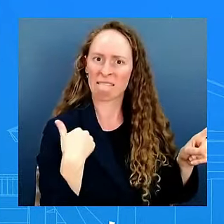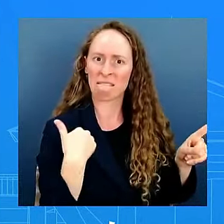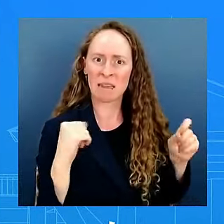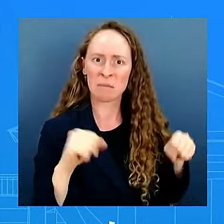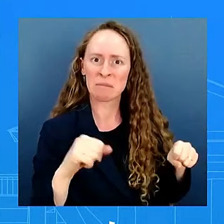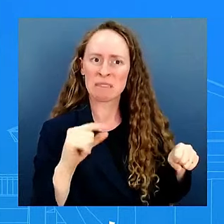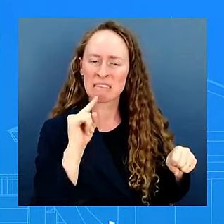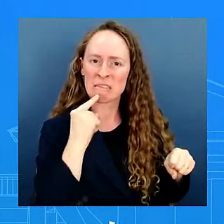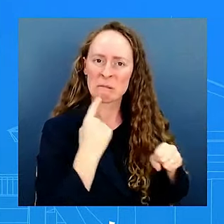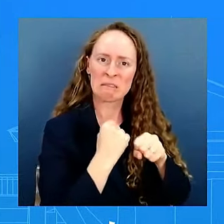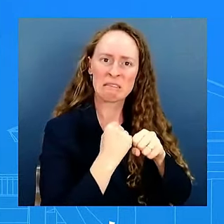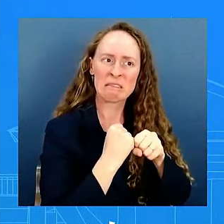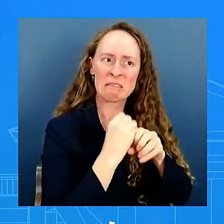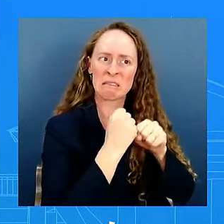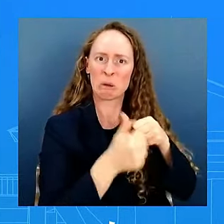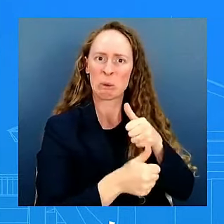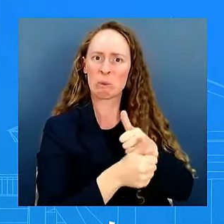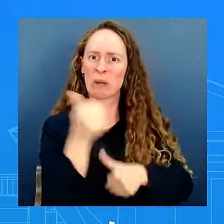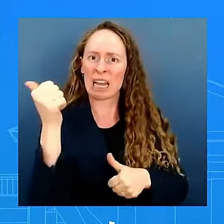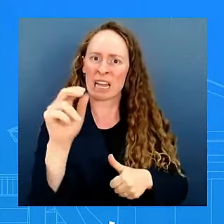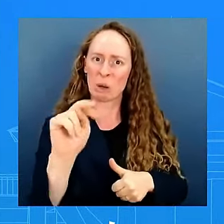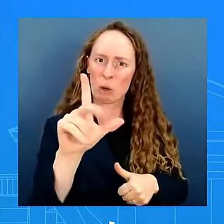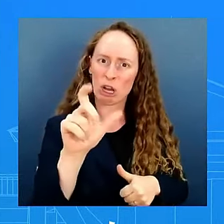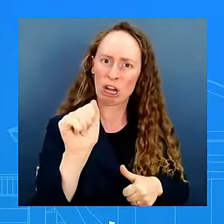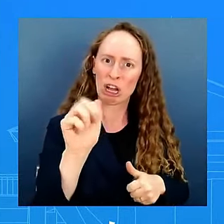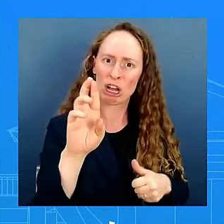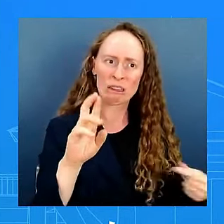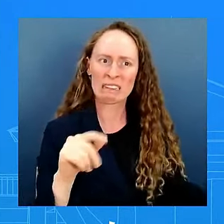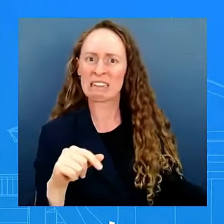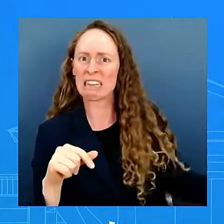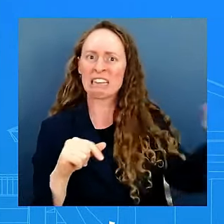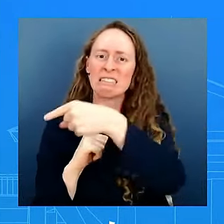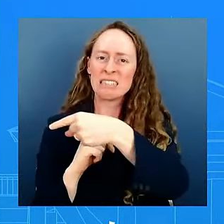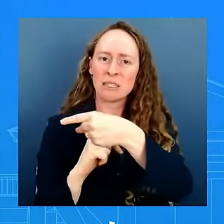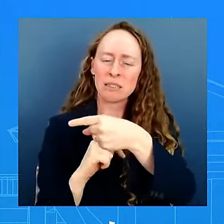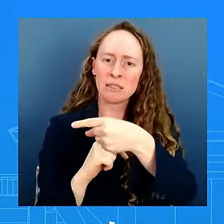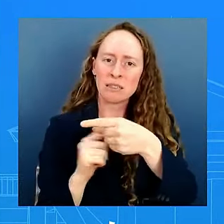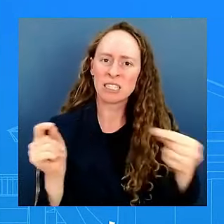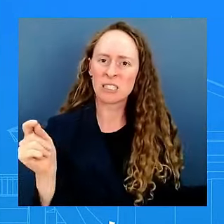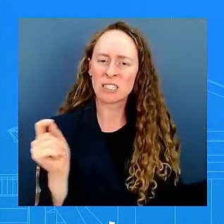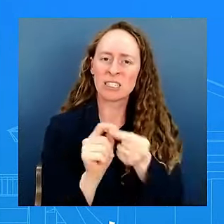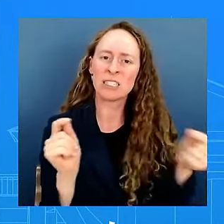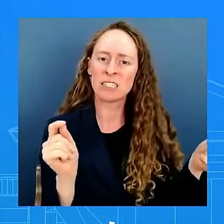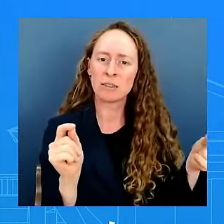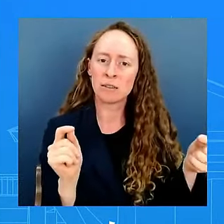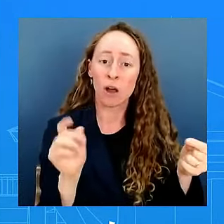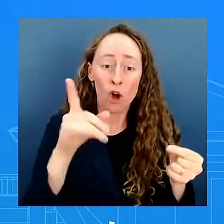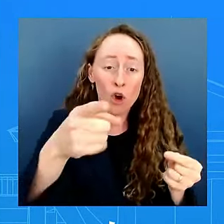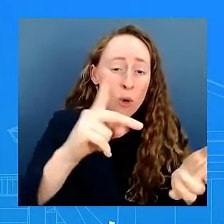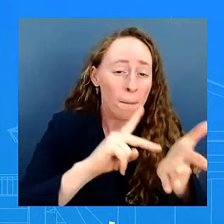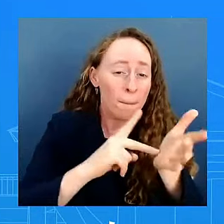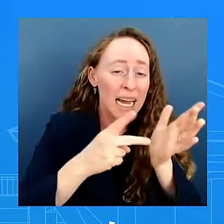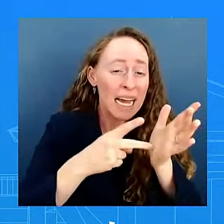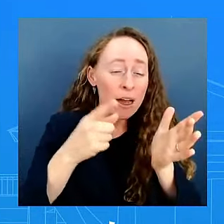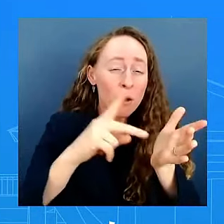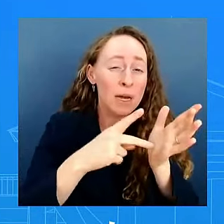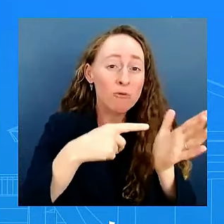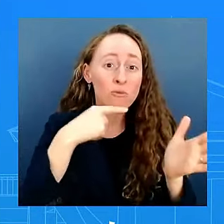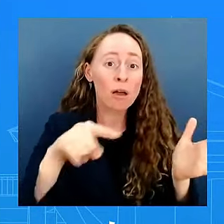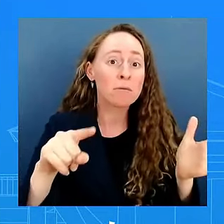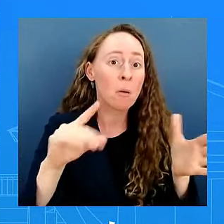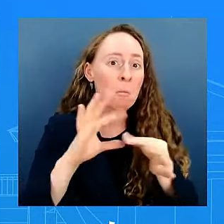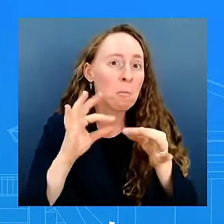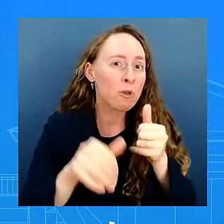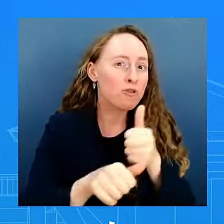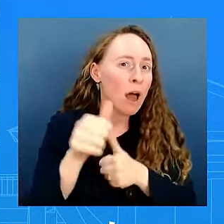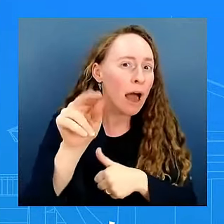mean like with with with russia making the comments about nato and us we've been trying to get you to give us